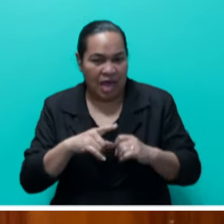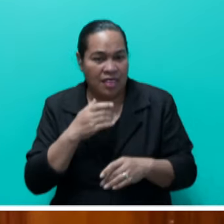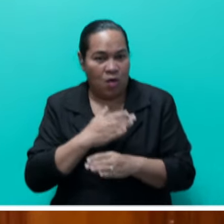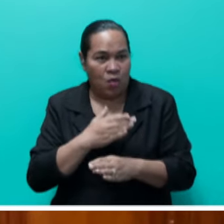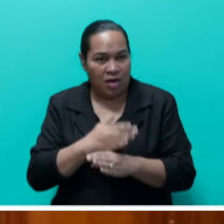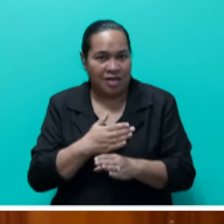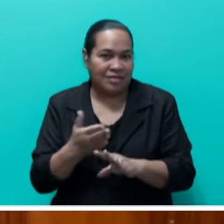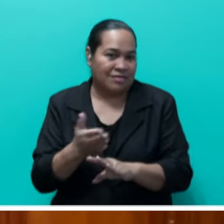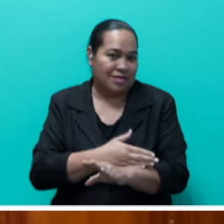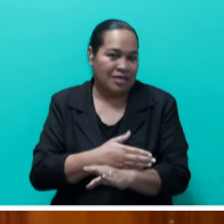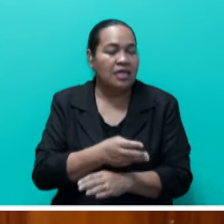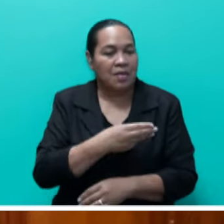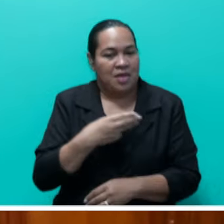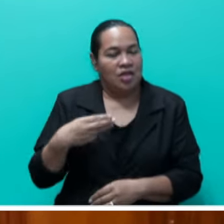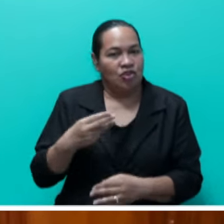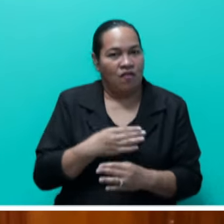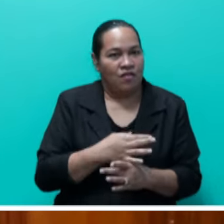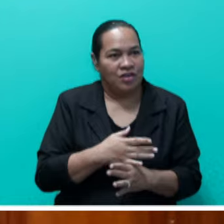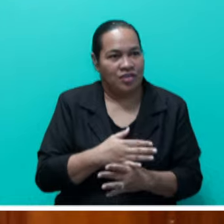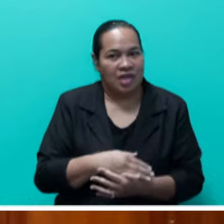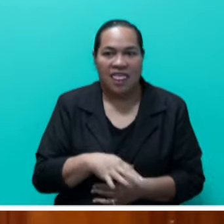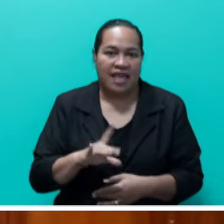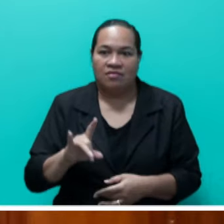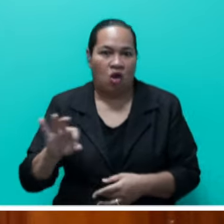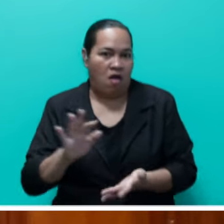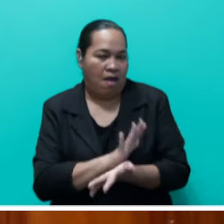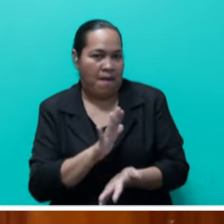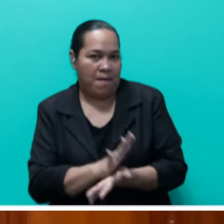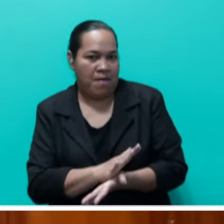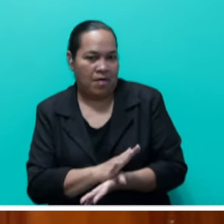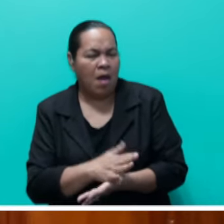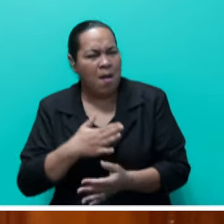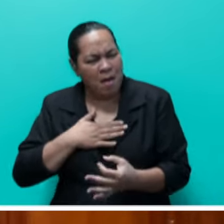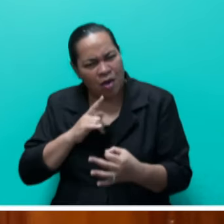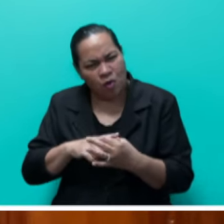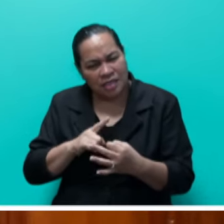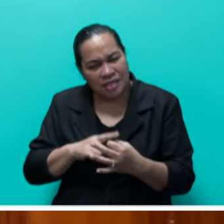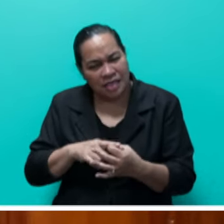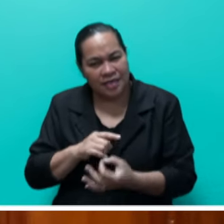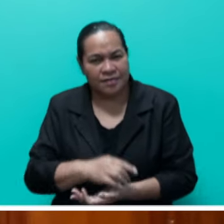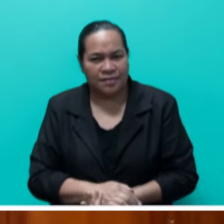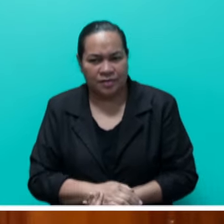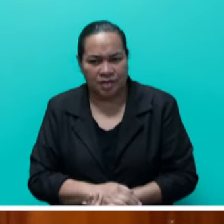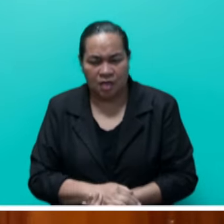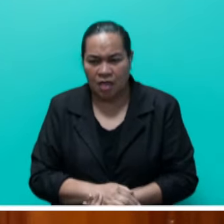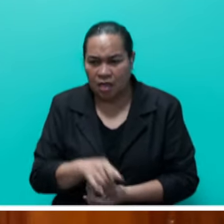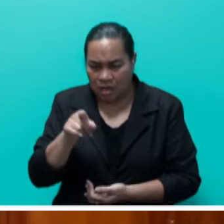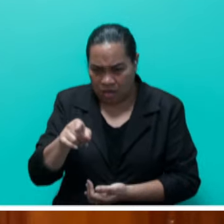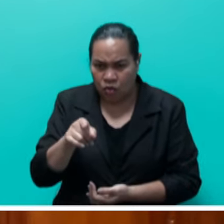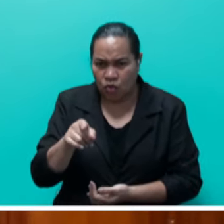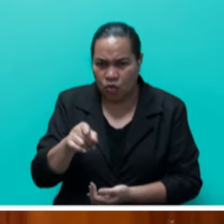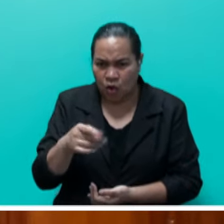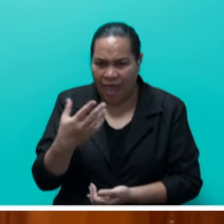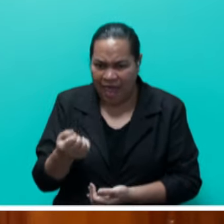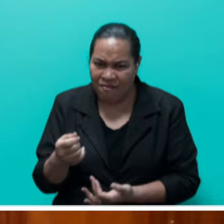being done by the Ministry of Fisheries, and they object to it. So my question is, Honorable Speaker, do you actually have an